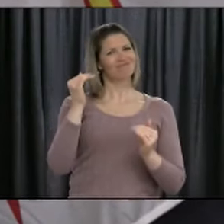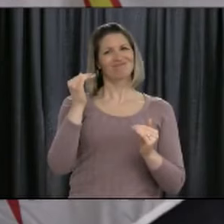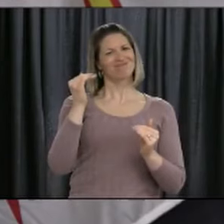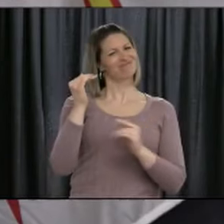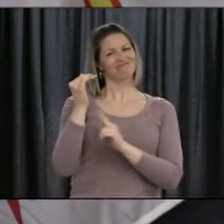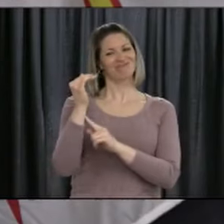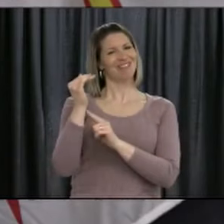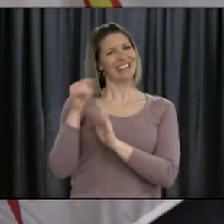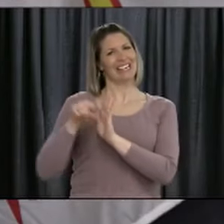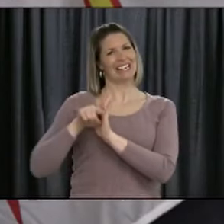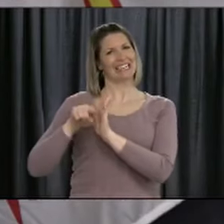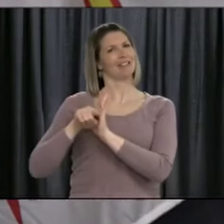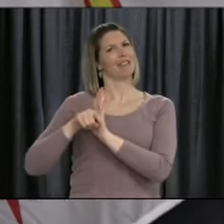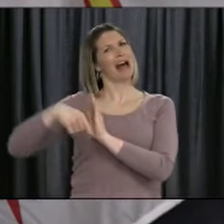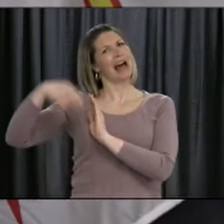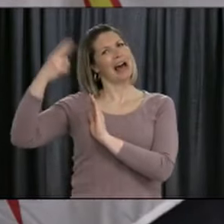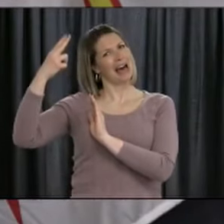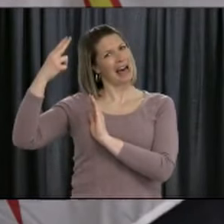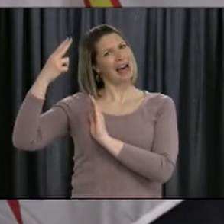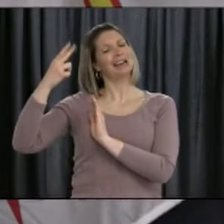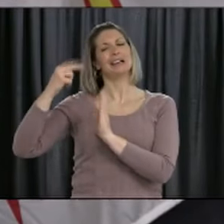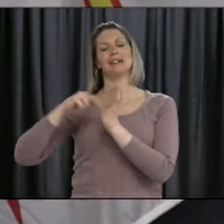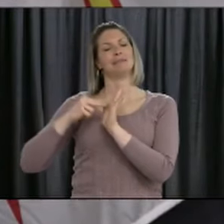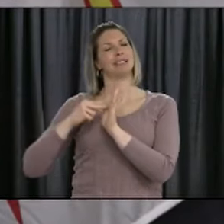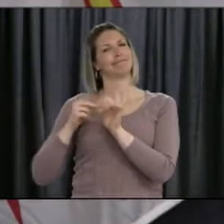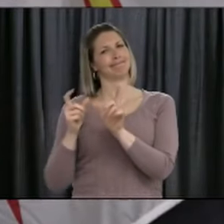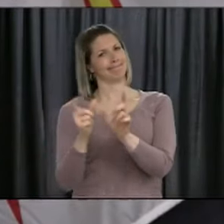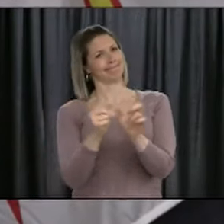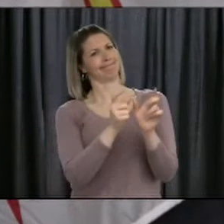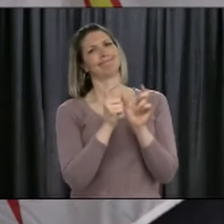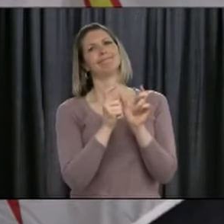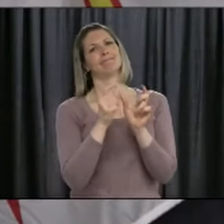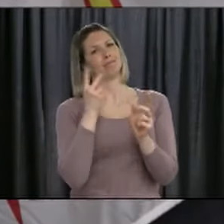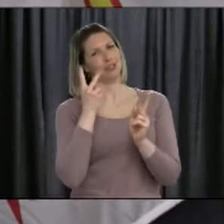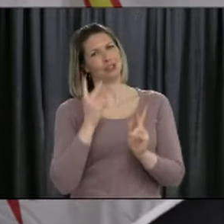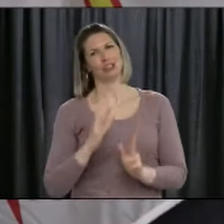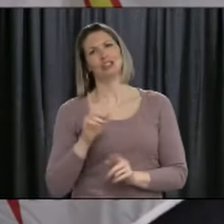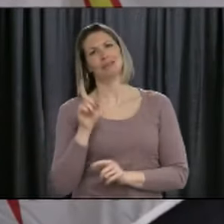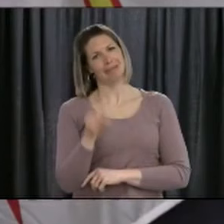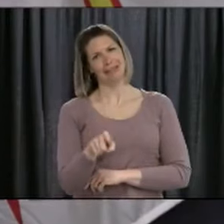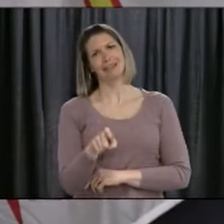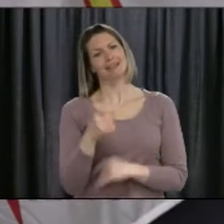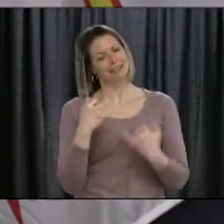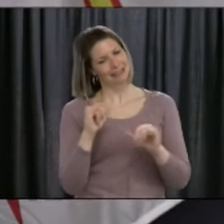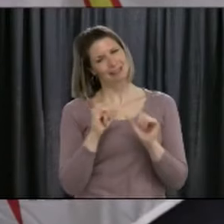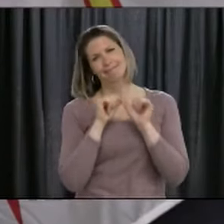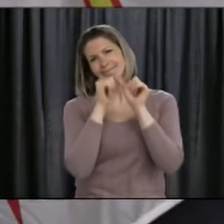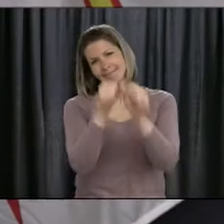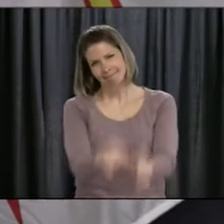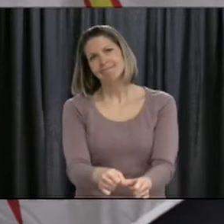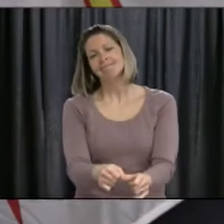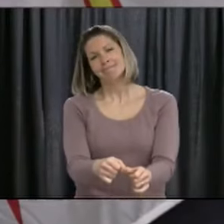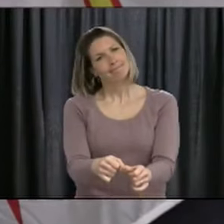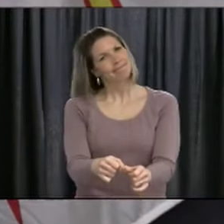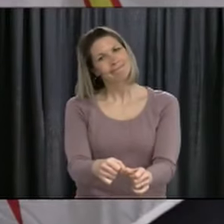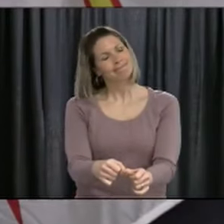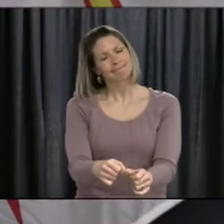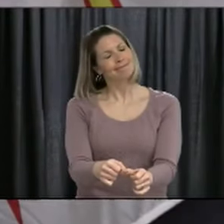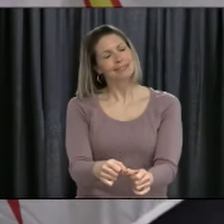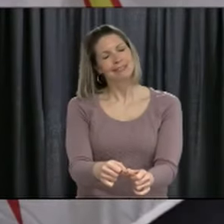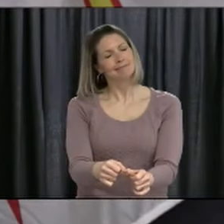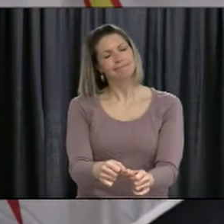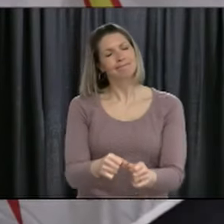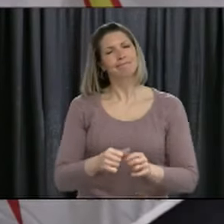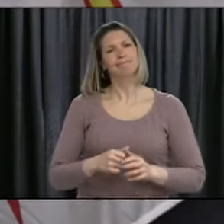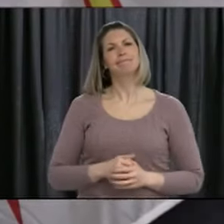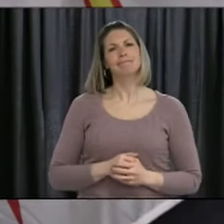of having people come into the nursing homes and to personal care homes, it just does not